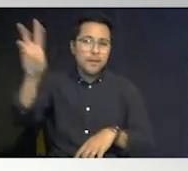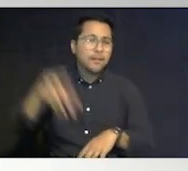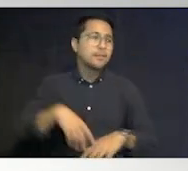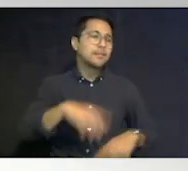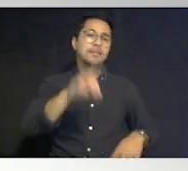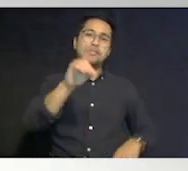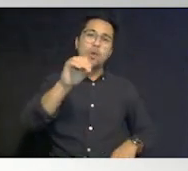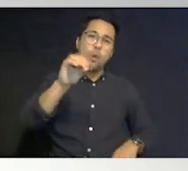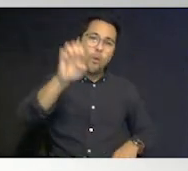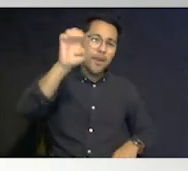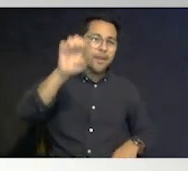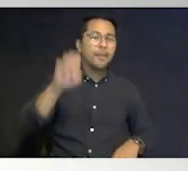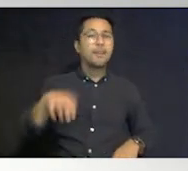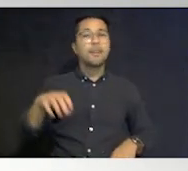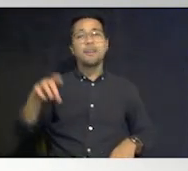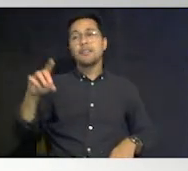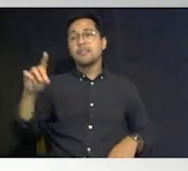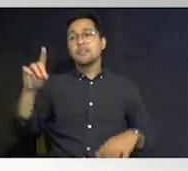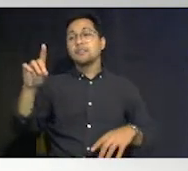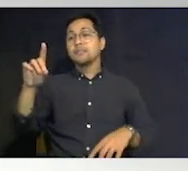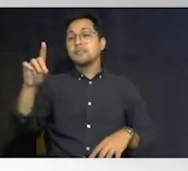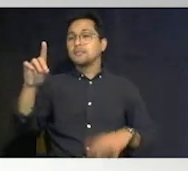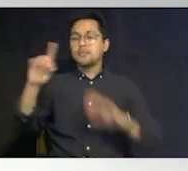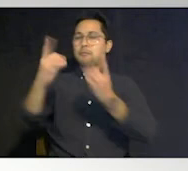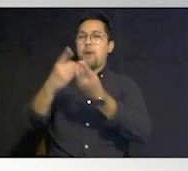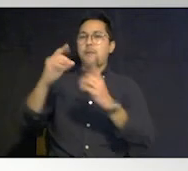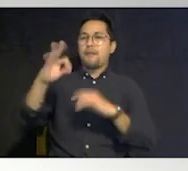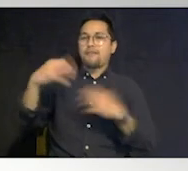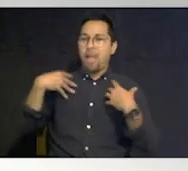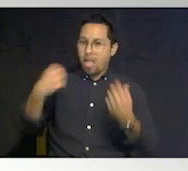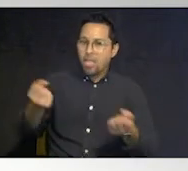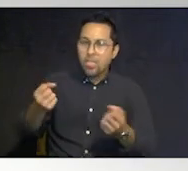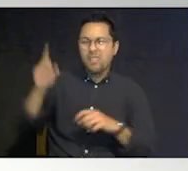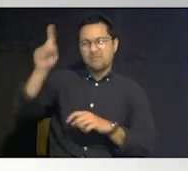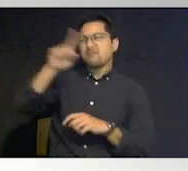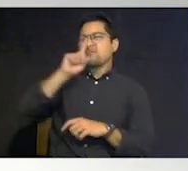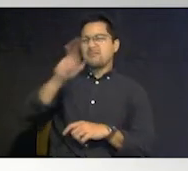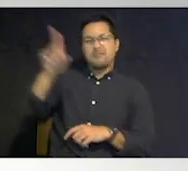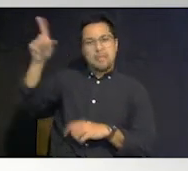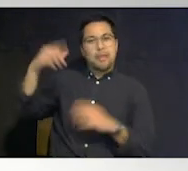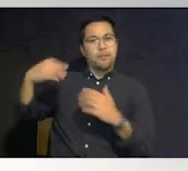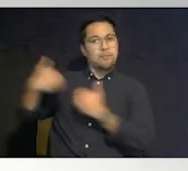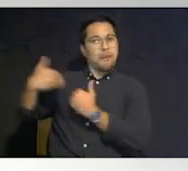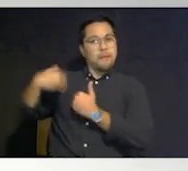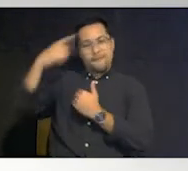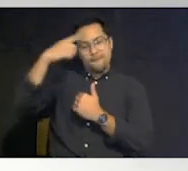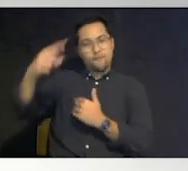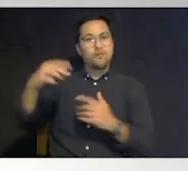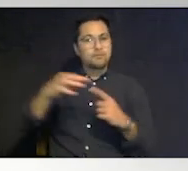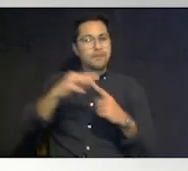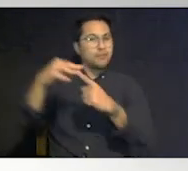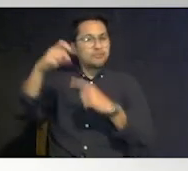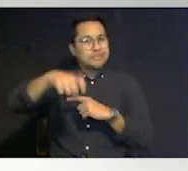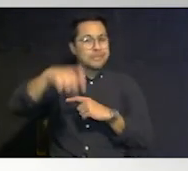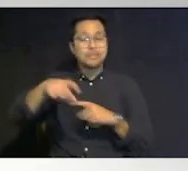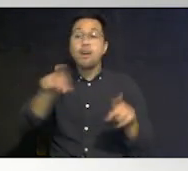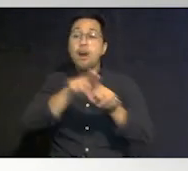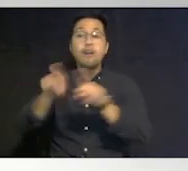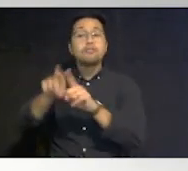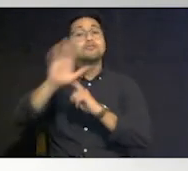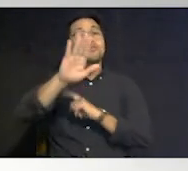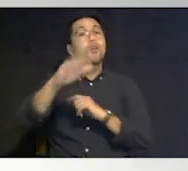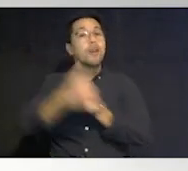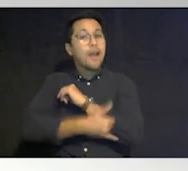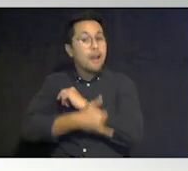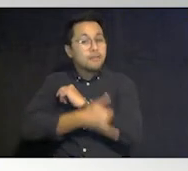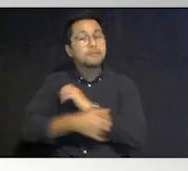website because department of health is really responsible for special needs shelters and you can get to it from your county emergency management